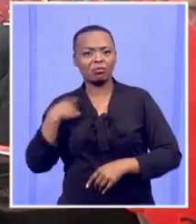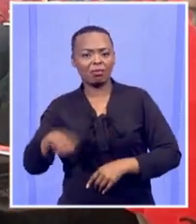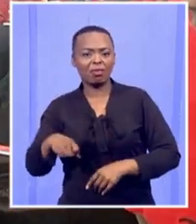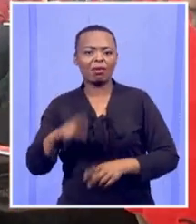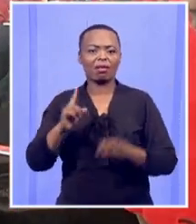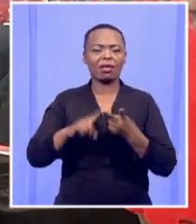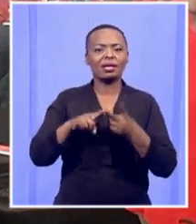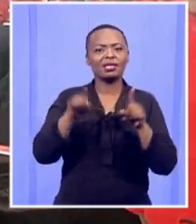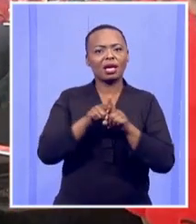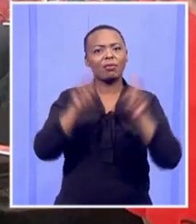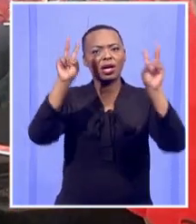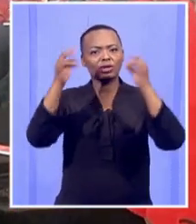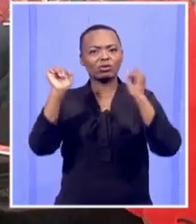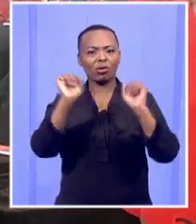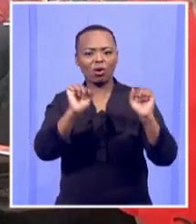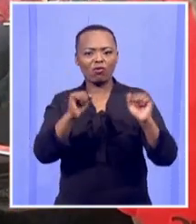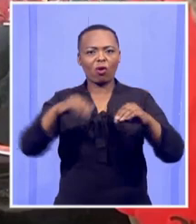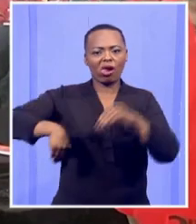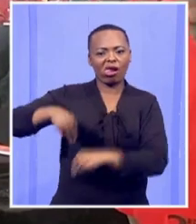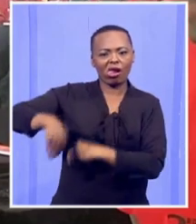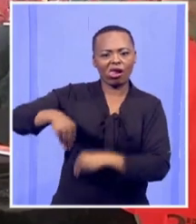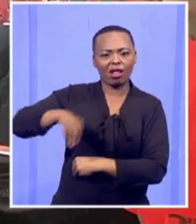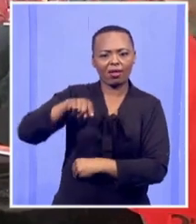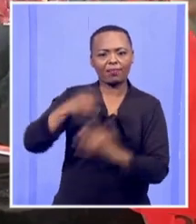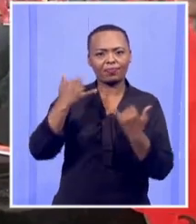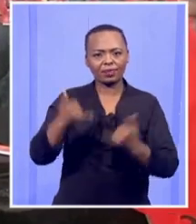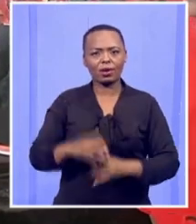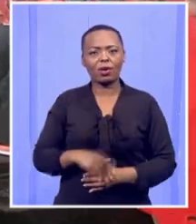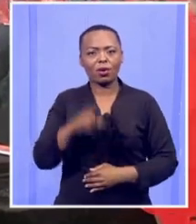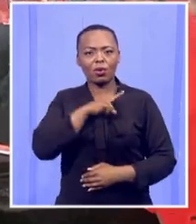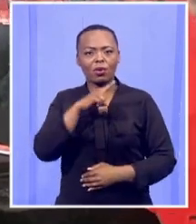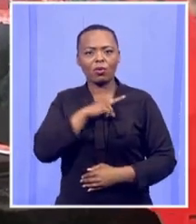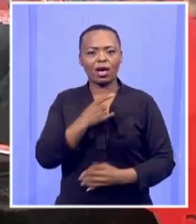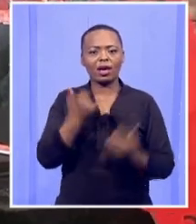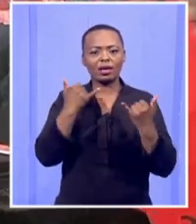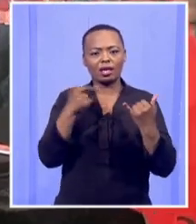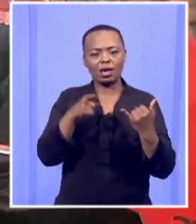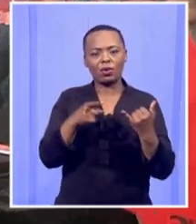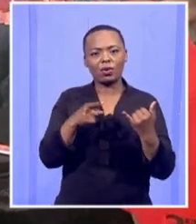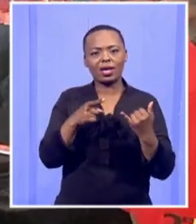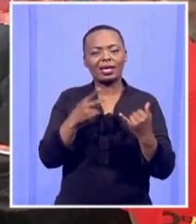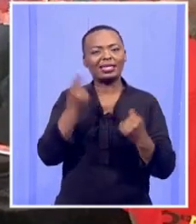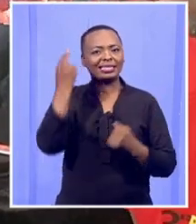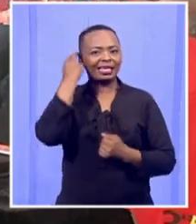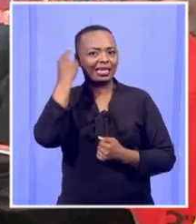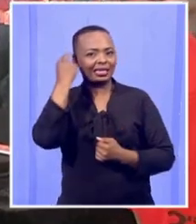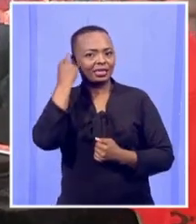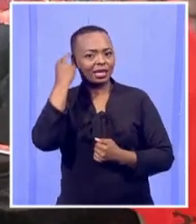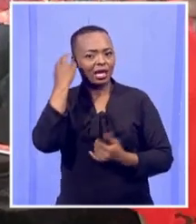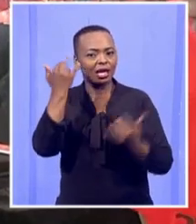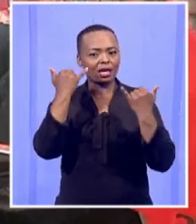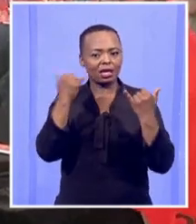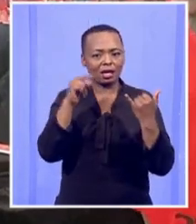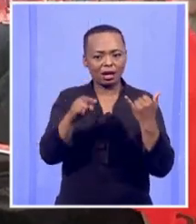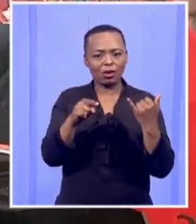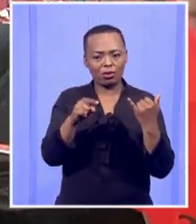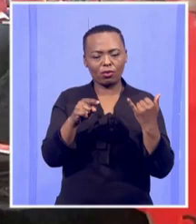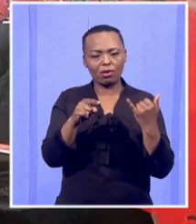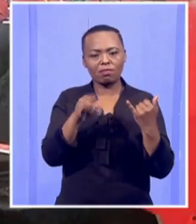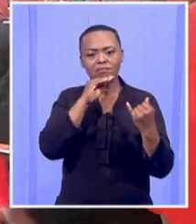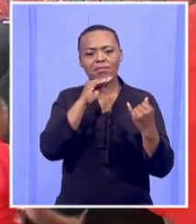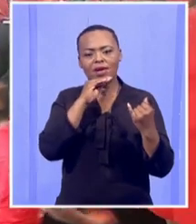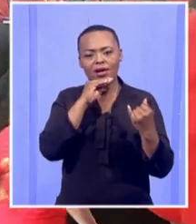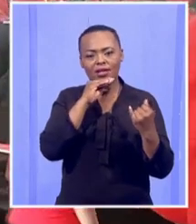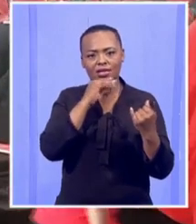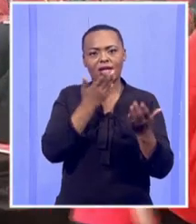well as the issues of corruption. But with me here, I have the current Secretary in the province, Busankum Simanga, just to take us through